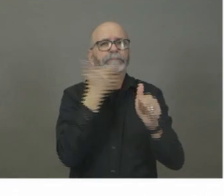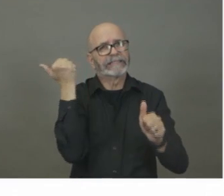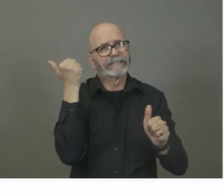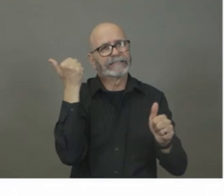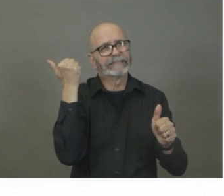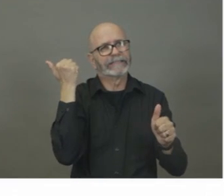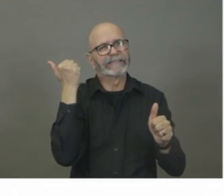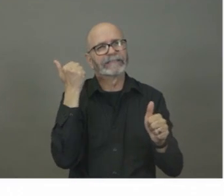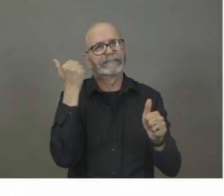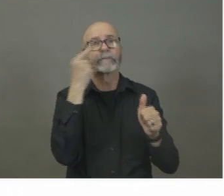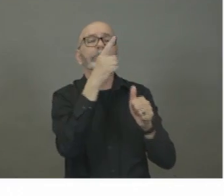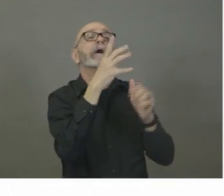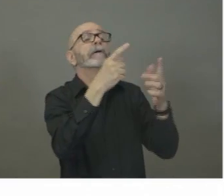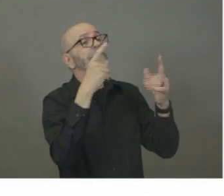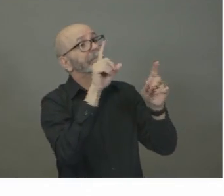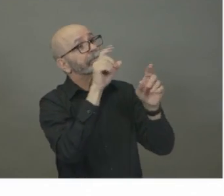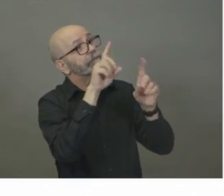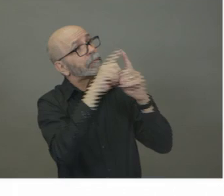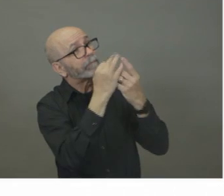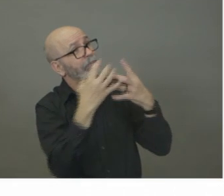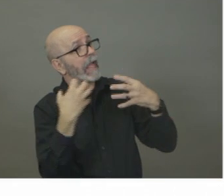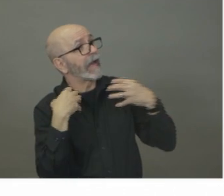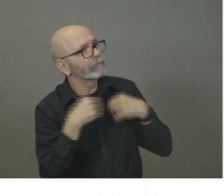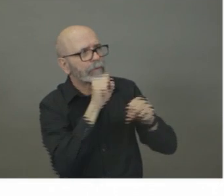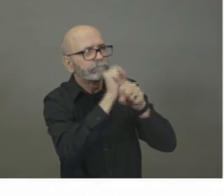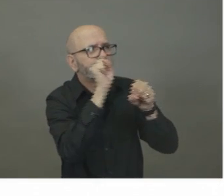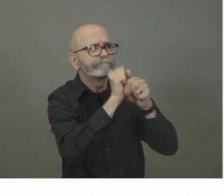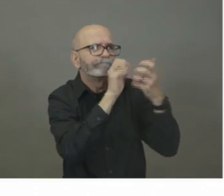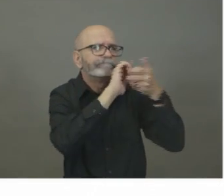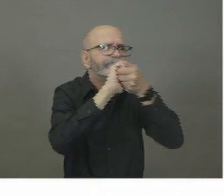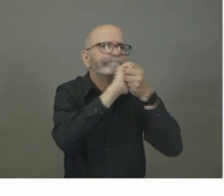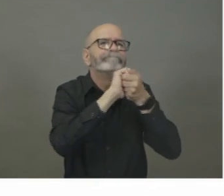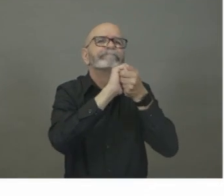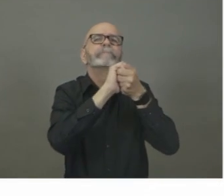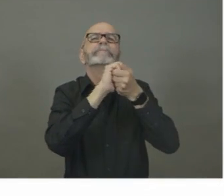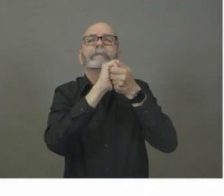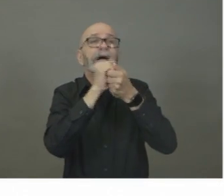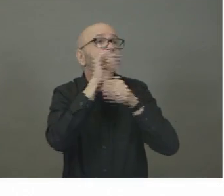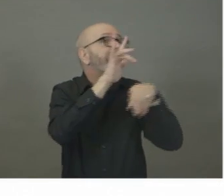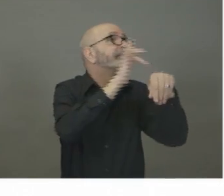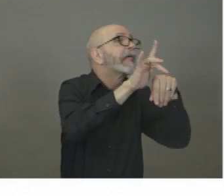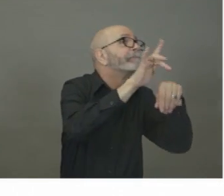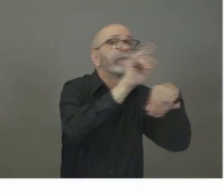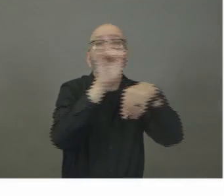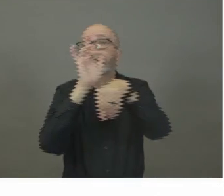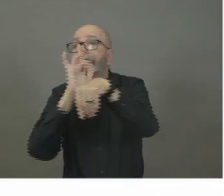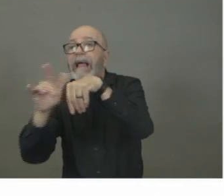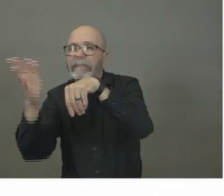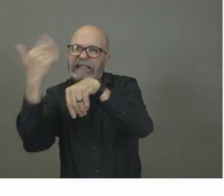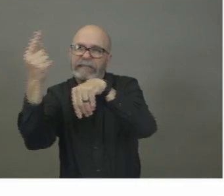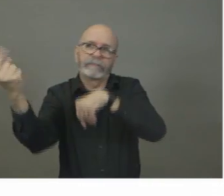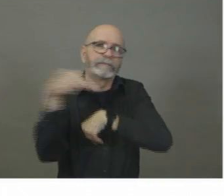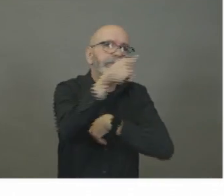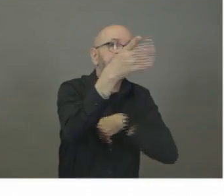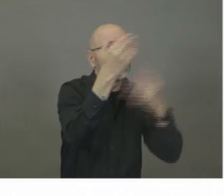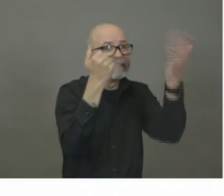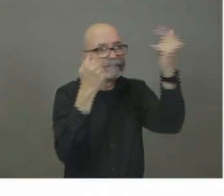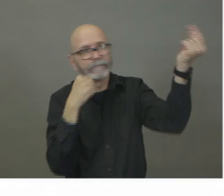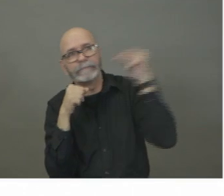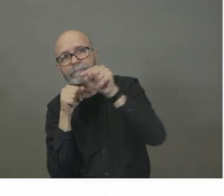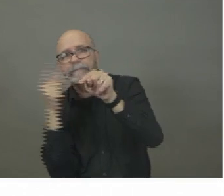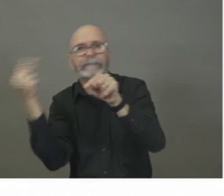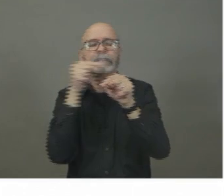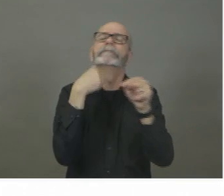uh, to fill any vacancies, uh, through, uh, what's called a locum, uh, program. Um, and certainly as, uh,